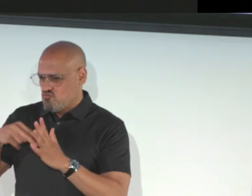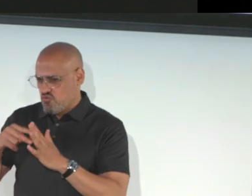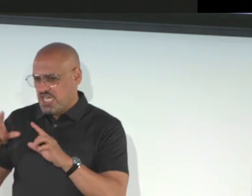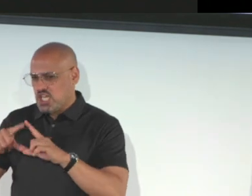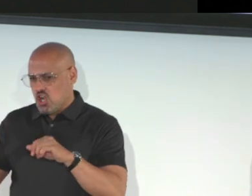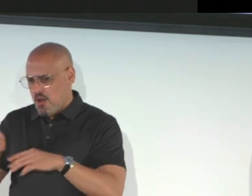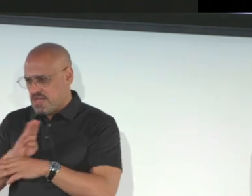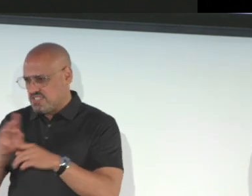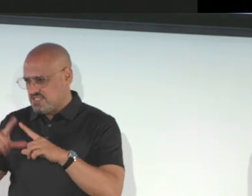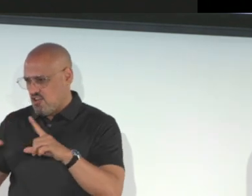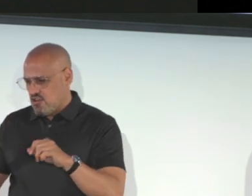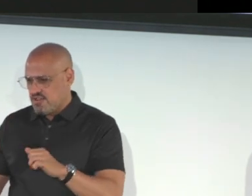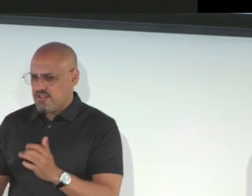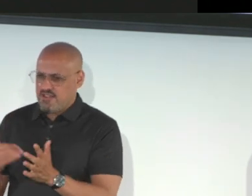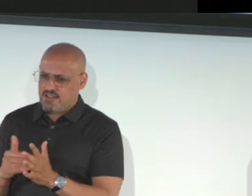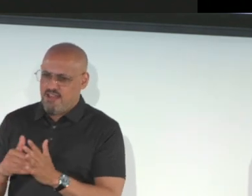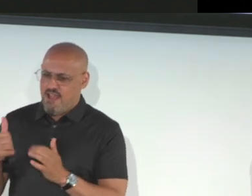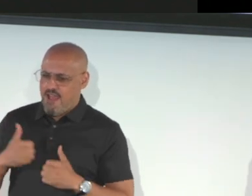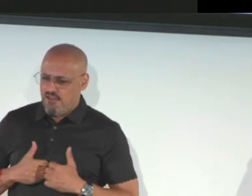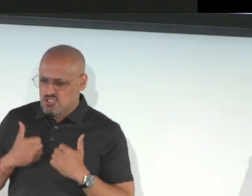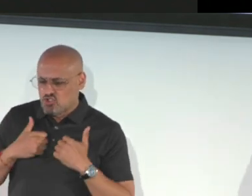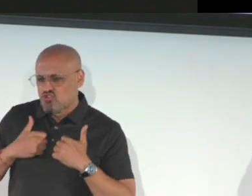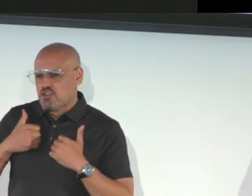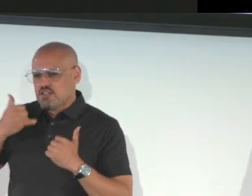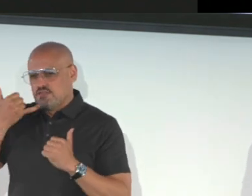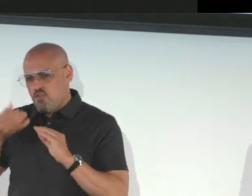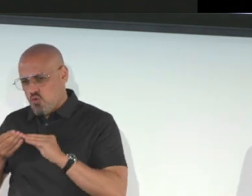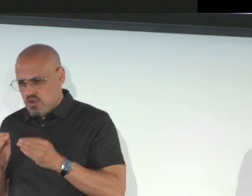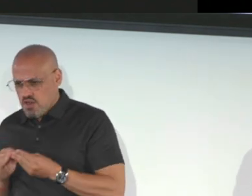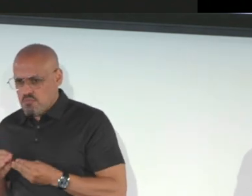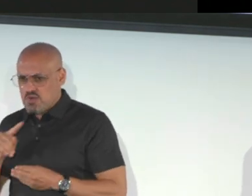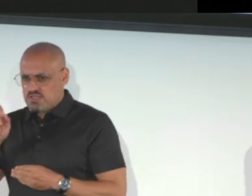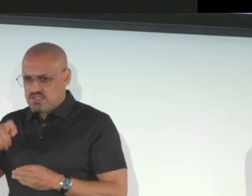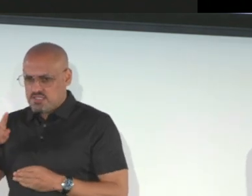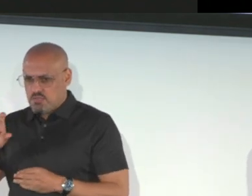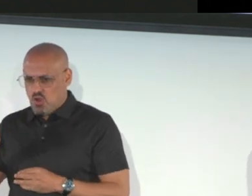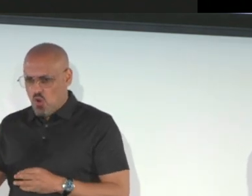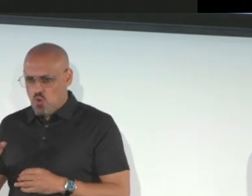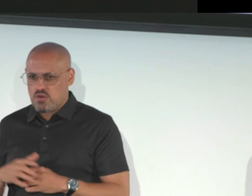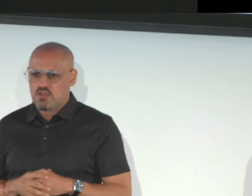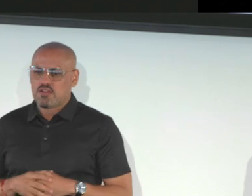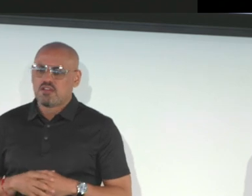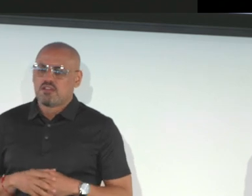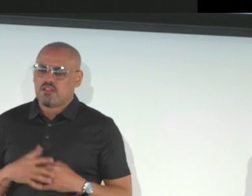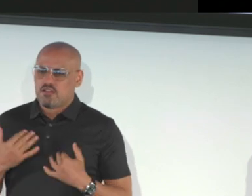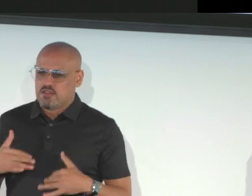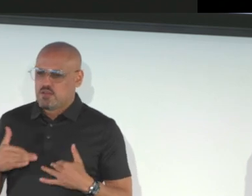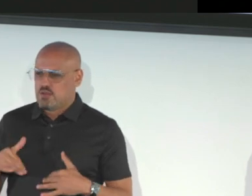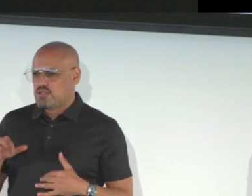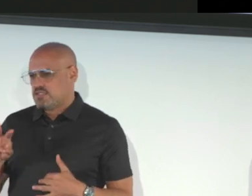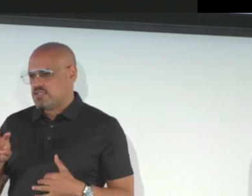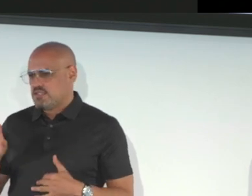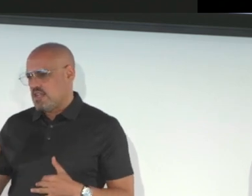Access Technology. 1155 Market Street. 10th floor. San Francisco. CA 94103.